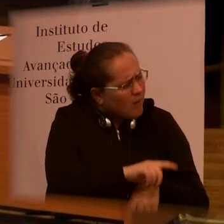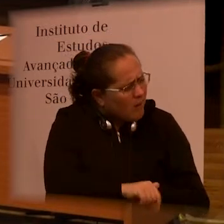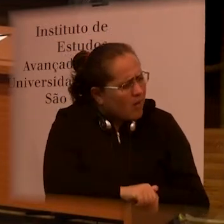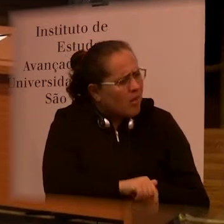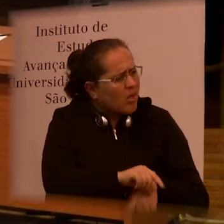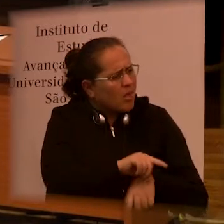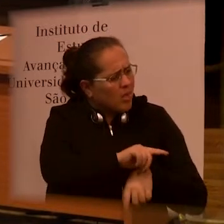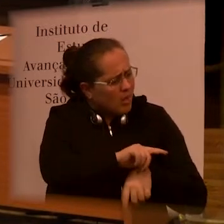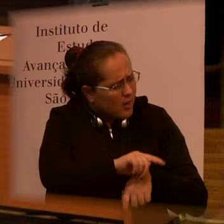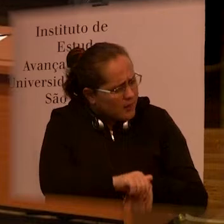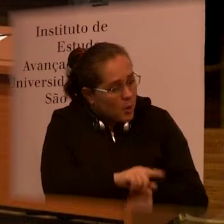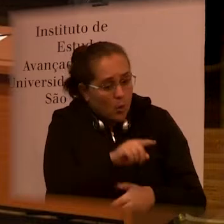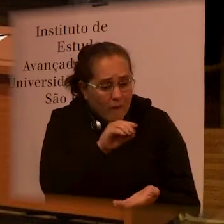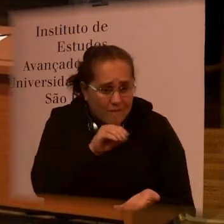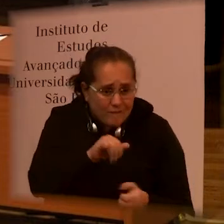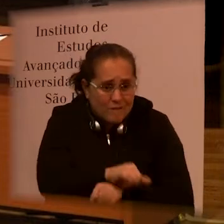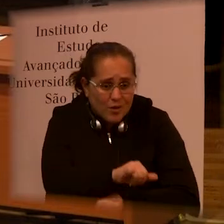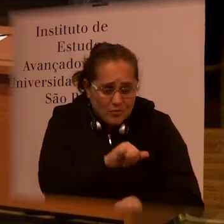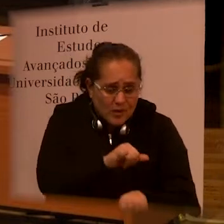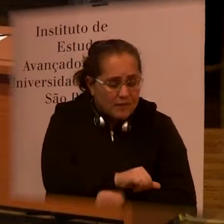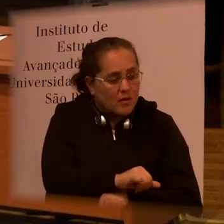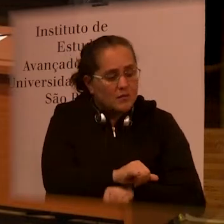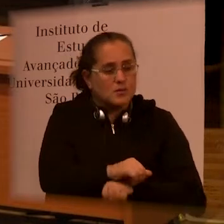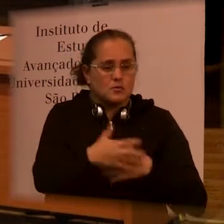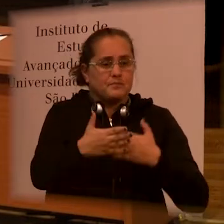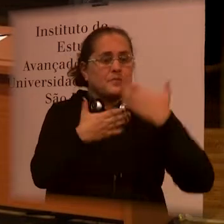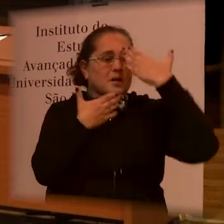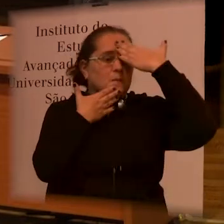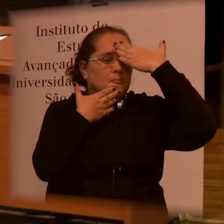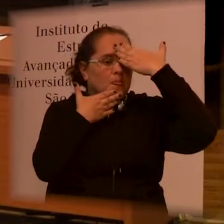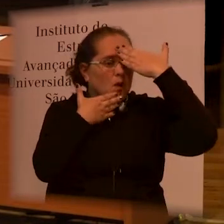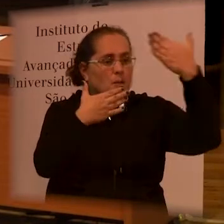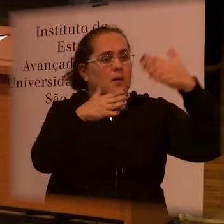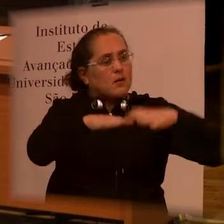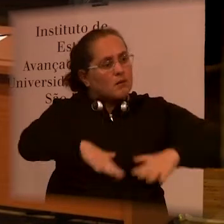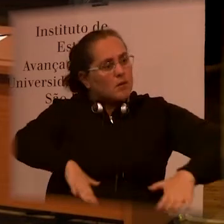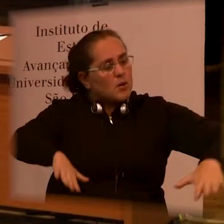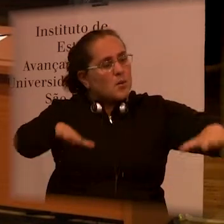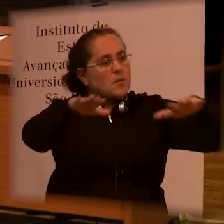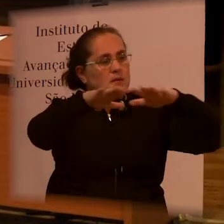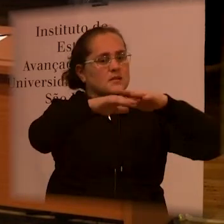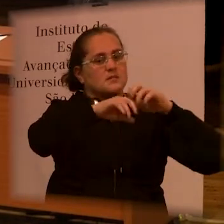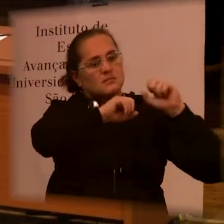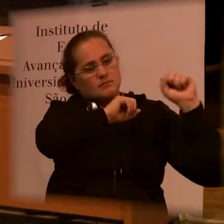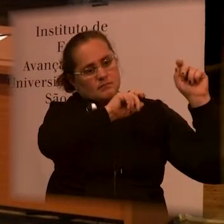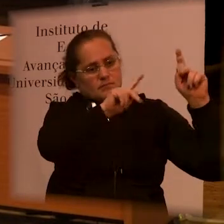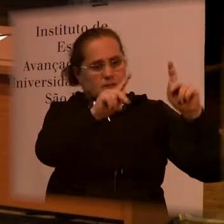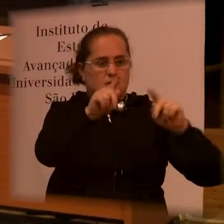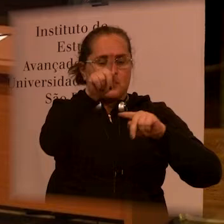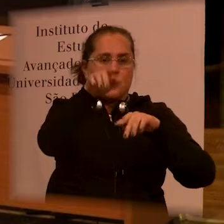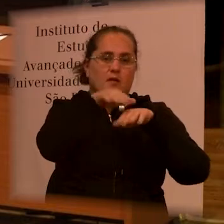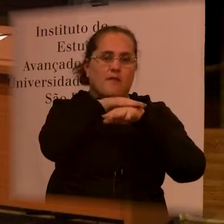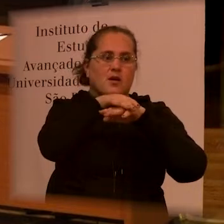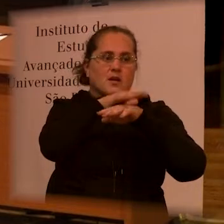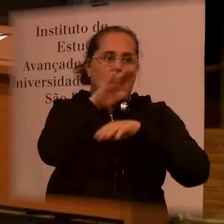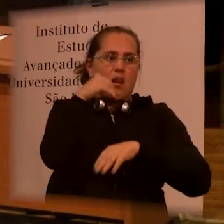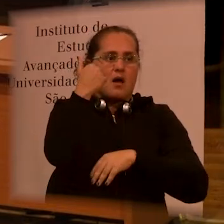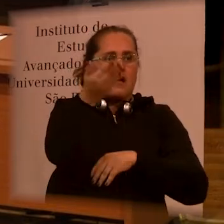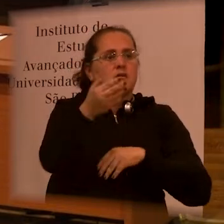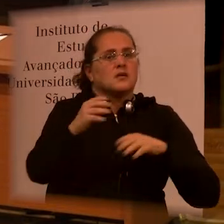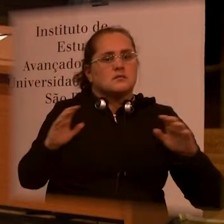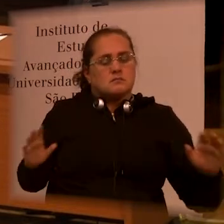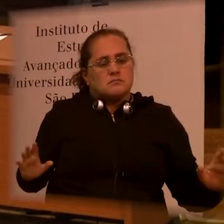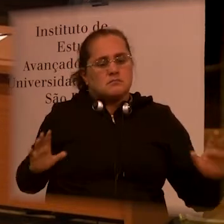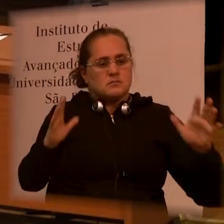and map the life of that, of those children on a frequent basis. So let's resume our conversation